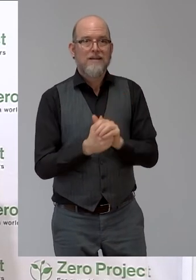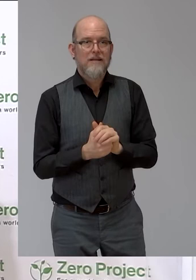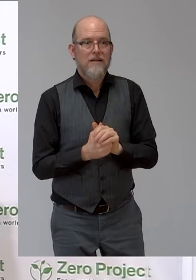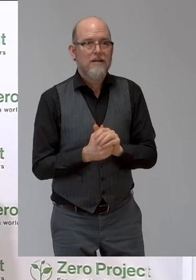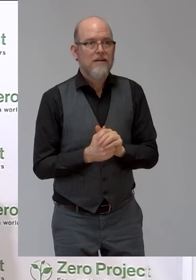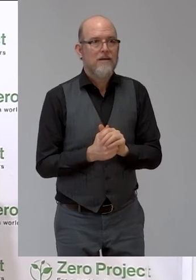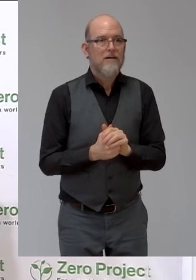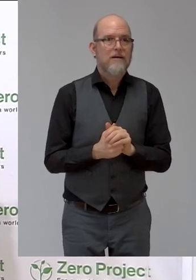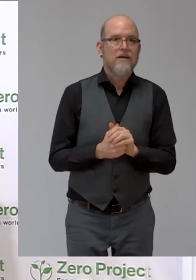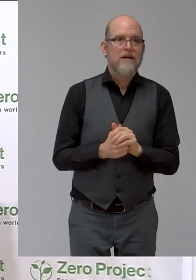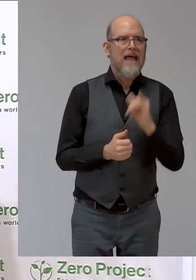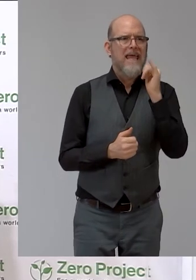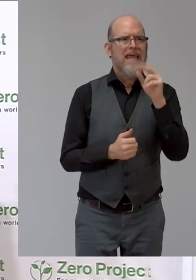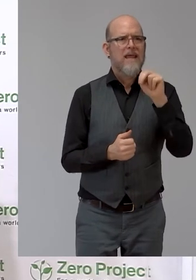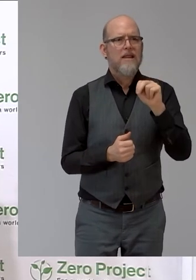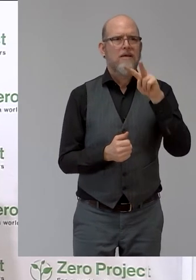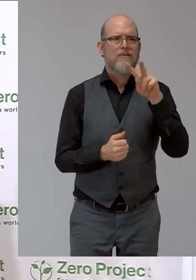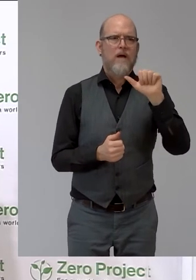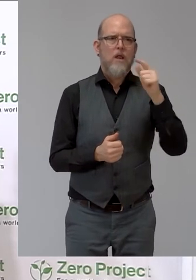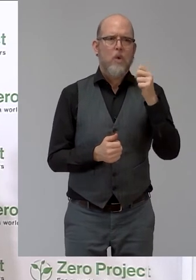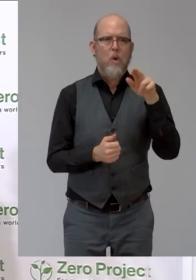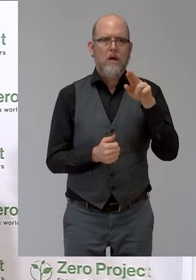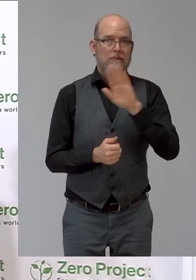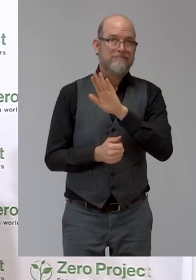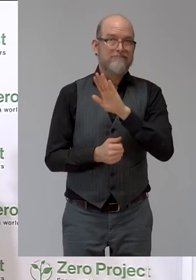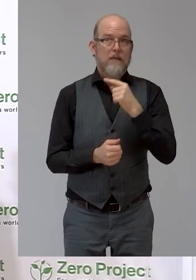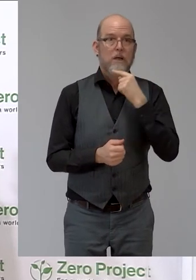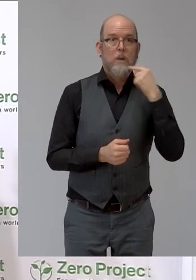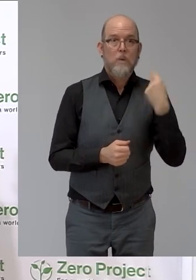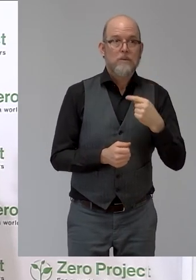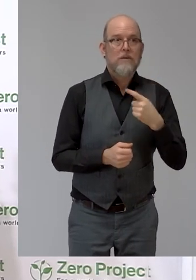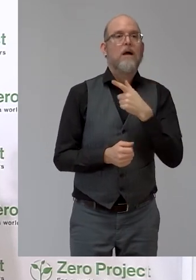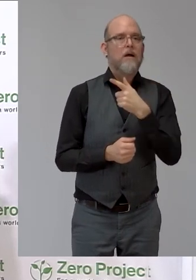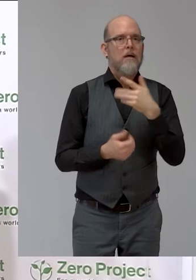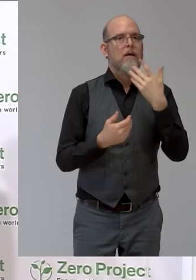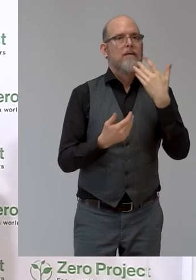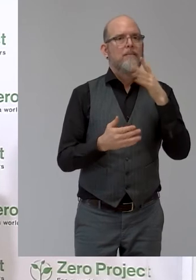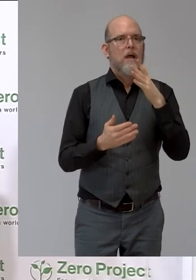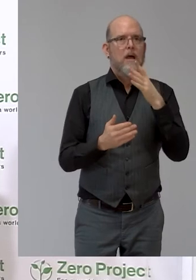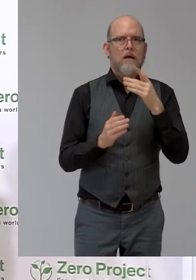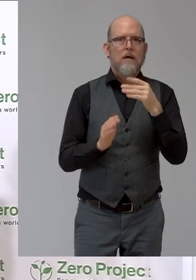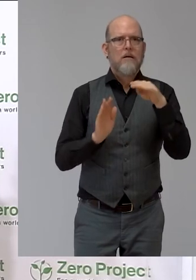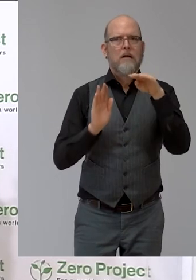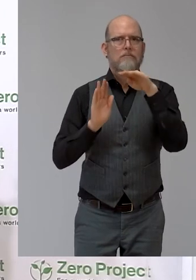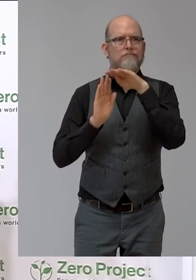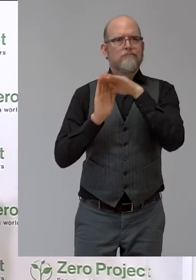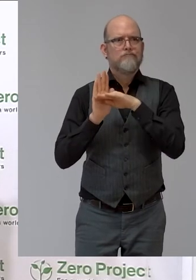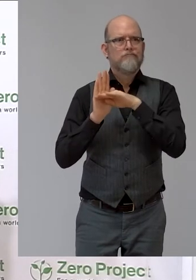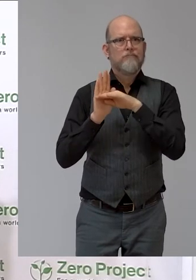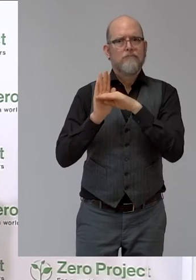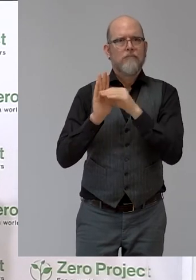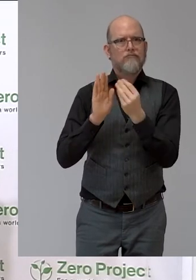program from Russia, which has been shortlisted this year for the Zero Project. What is special about InVator is the focus on employment